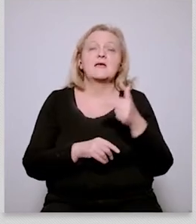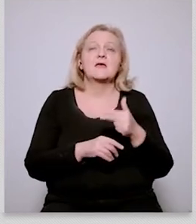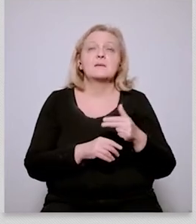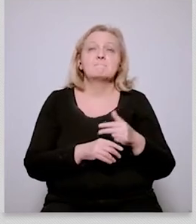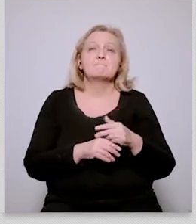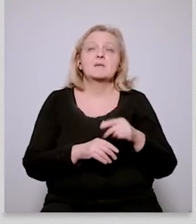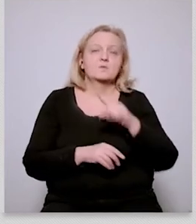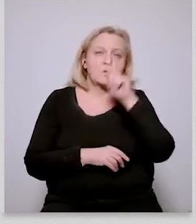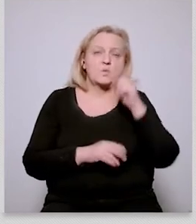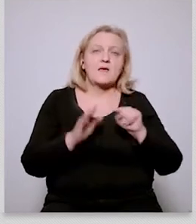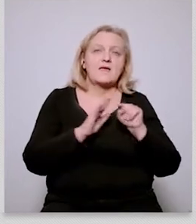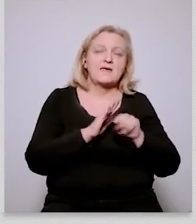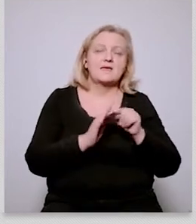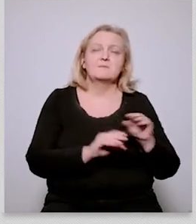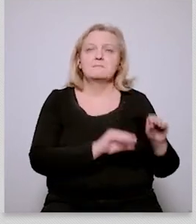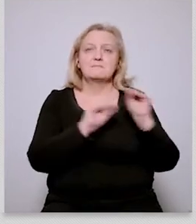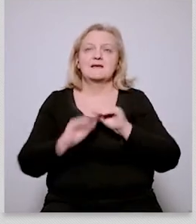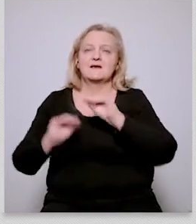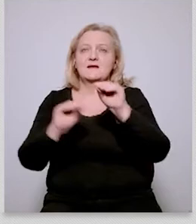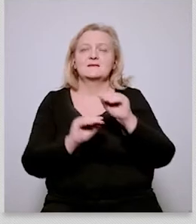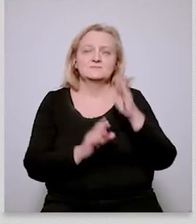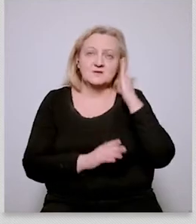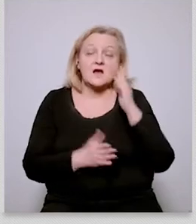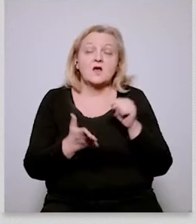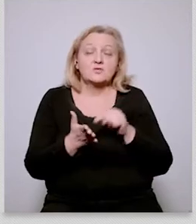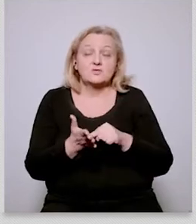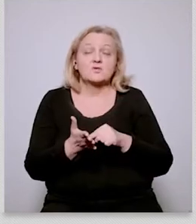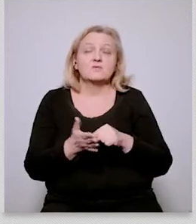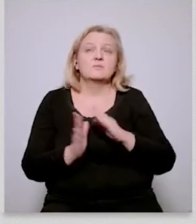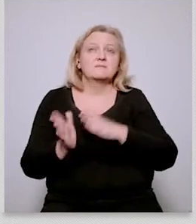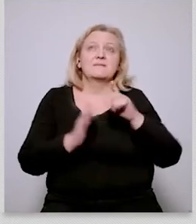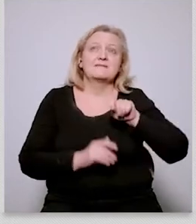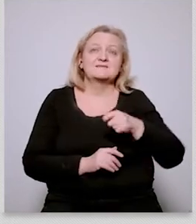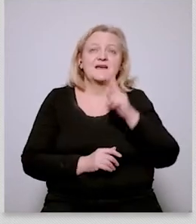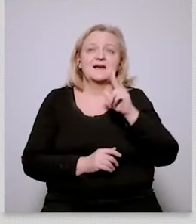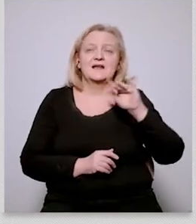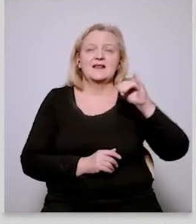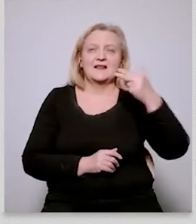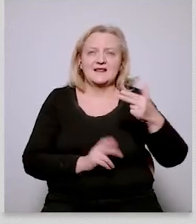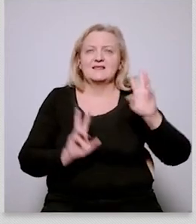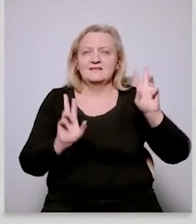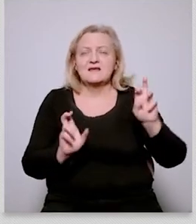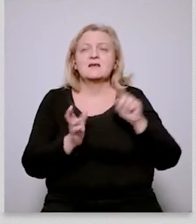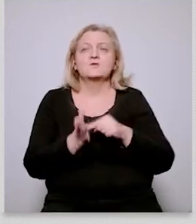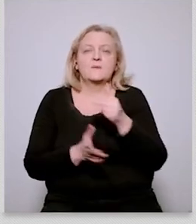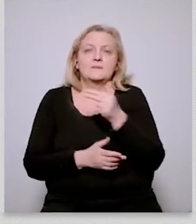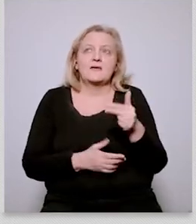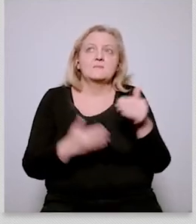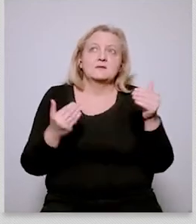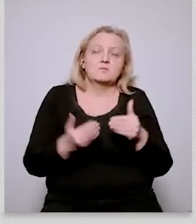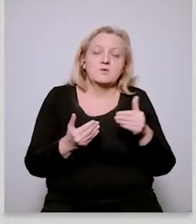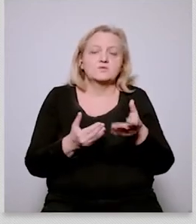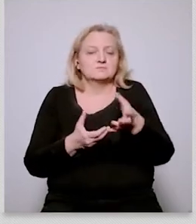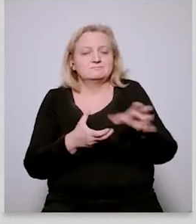it has the capacity to split even the progressive camp right so the progressive camp in the end um